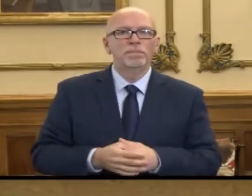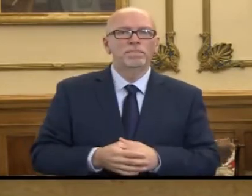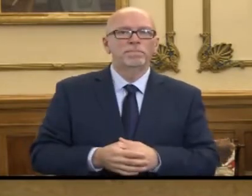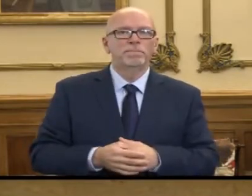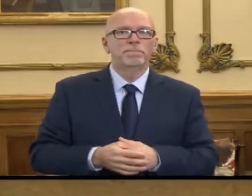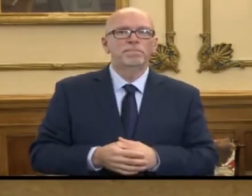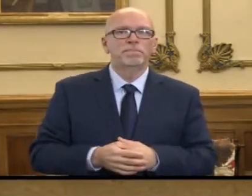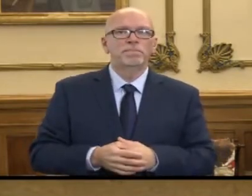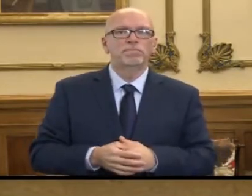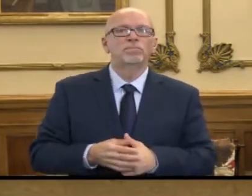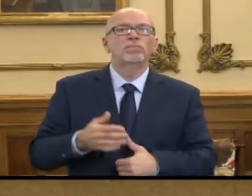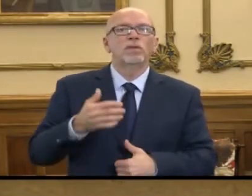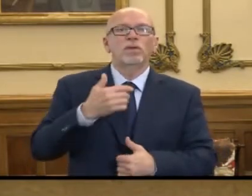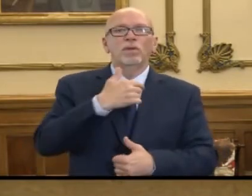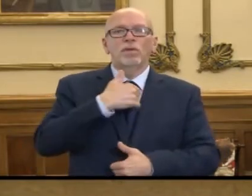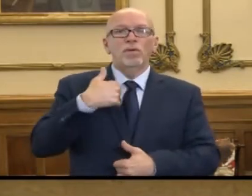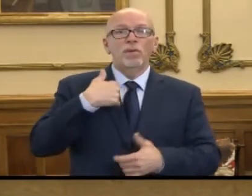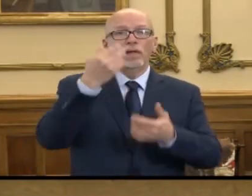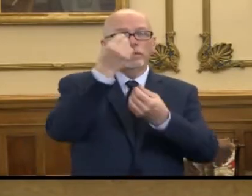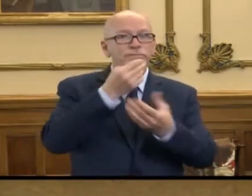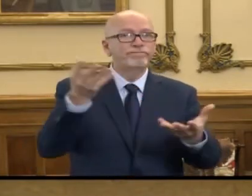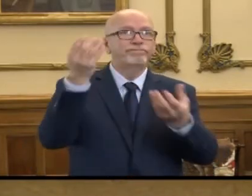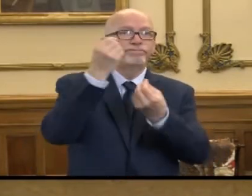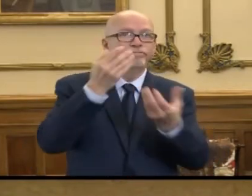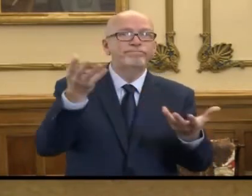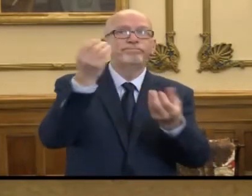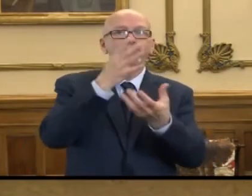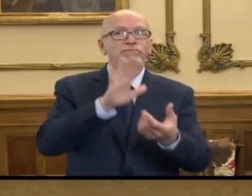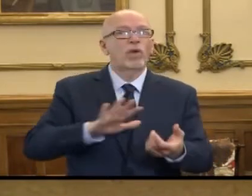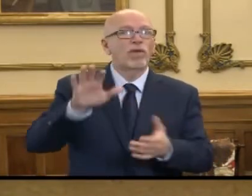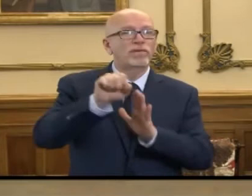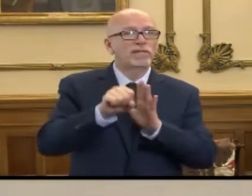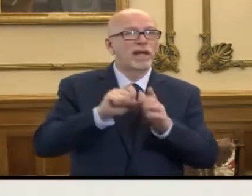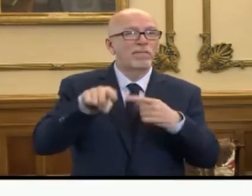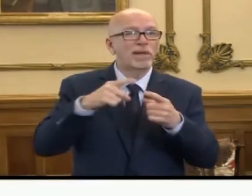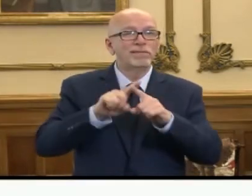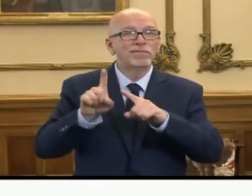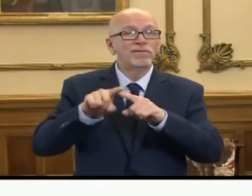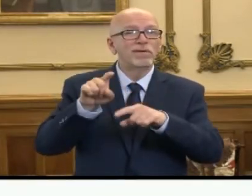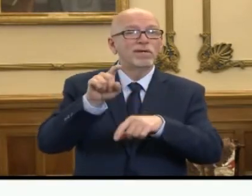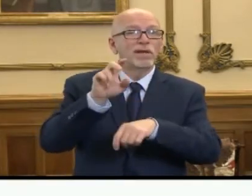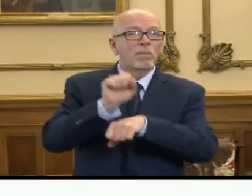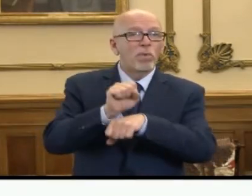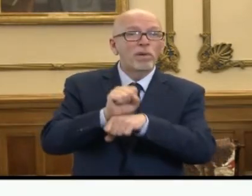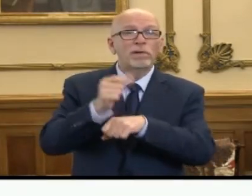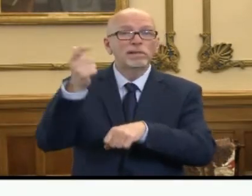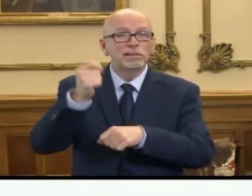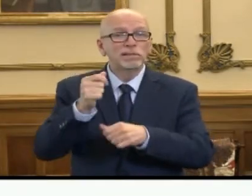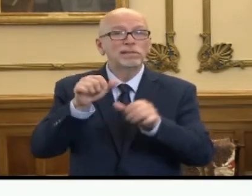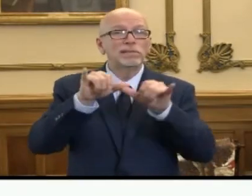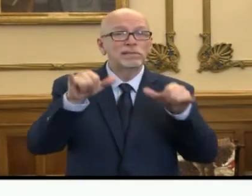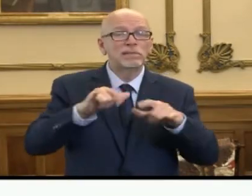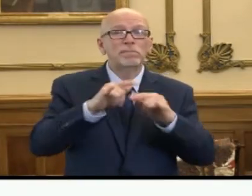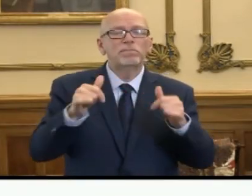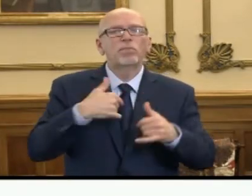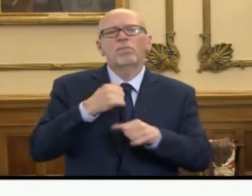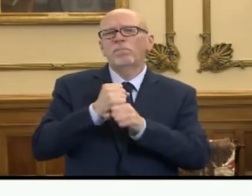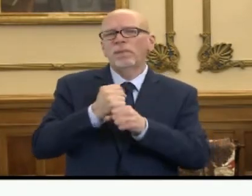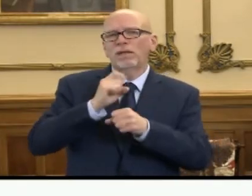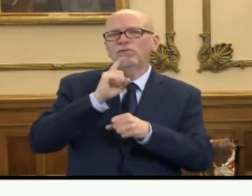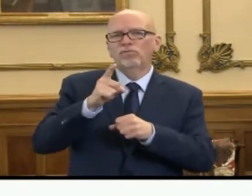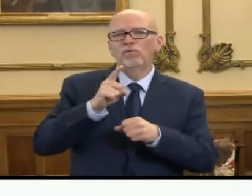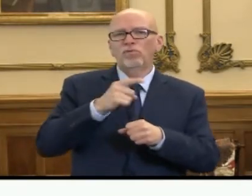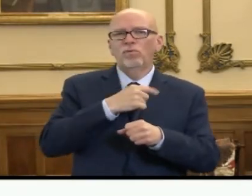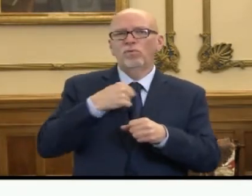We've been cascading information throughout the state on all of our employment systems. We've made sure that we've